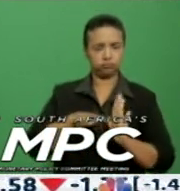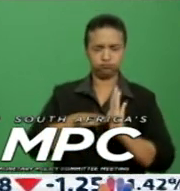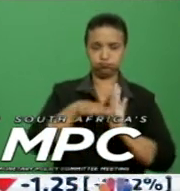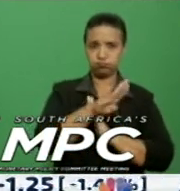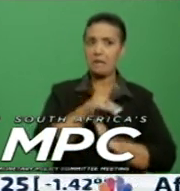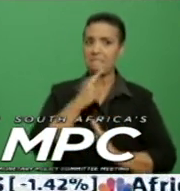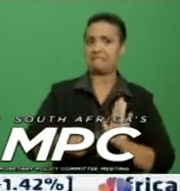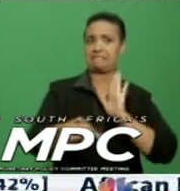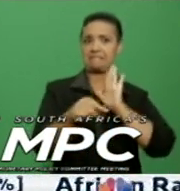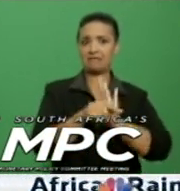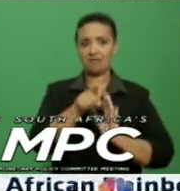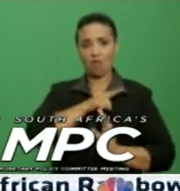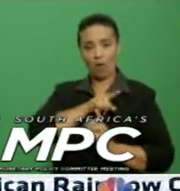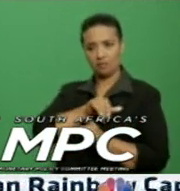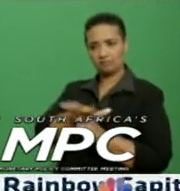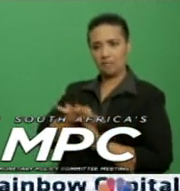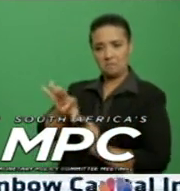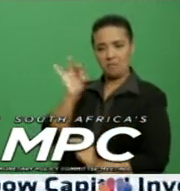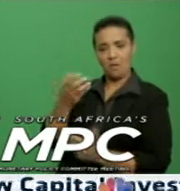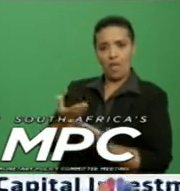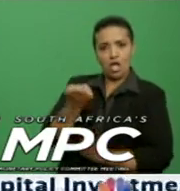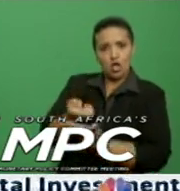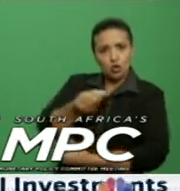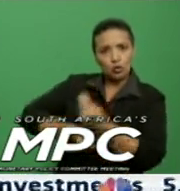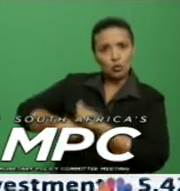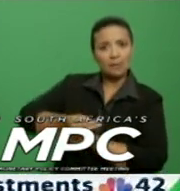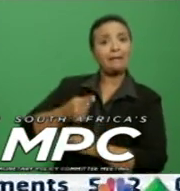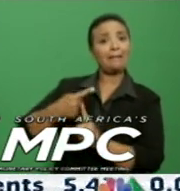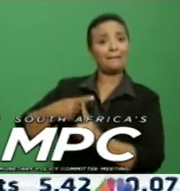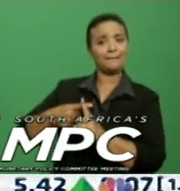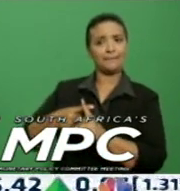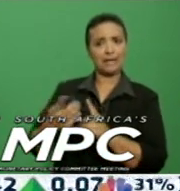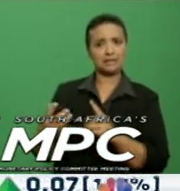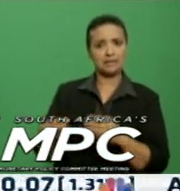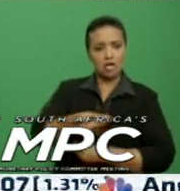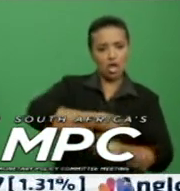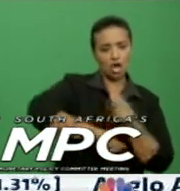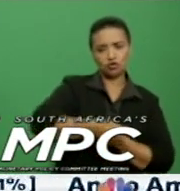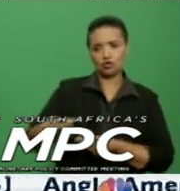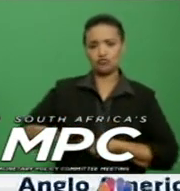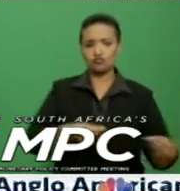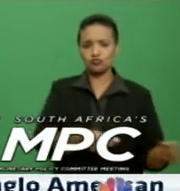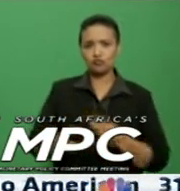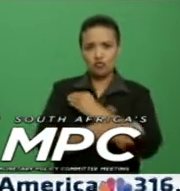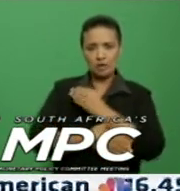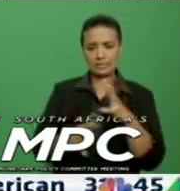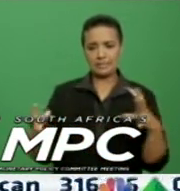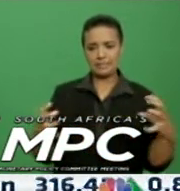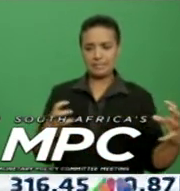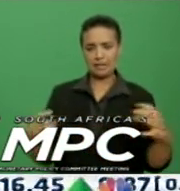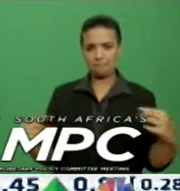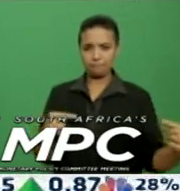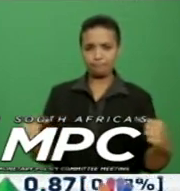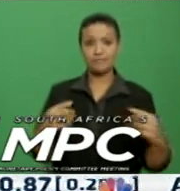more visible in economic data and uncertainty arising from trade tensions remains. Other